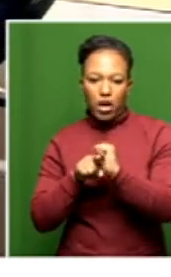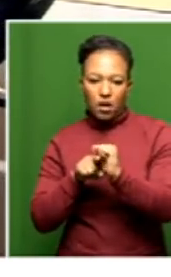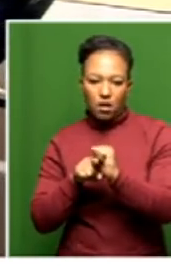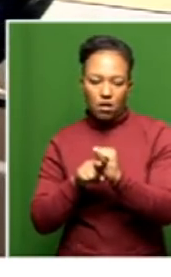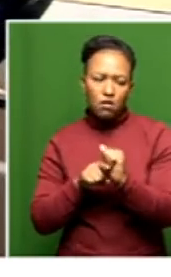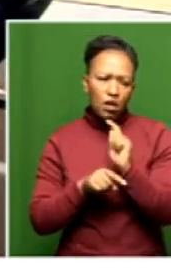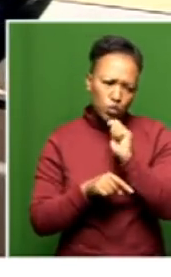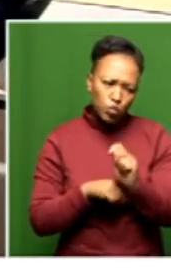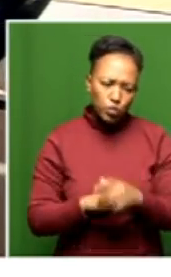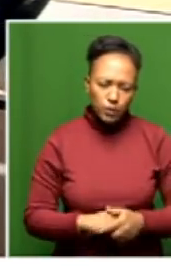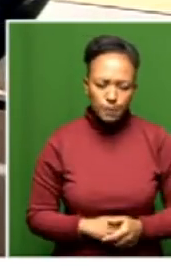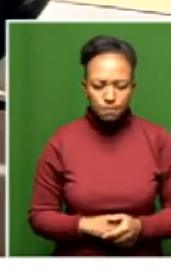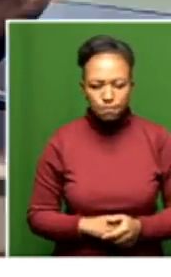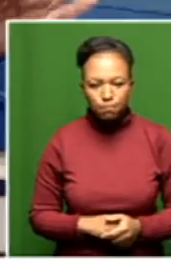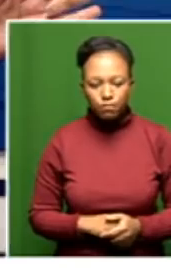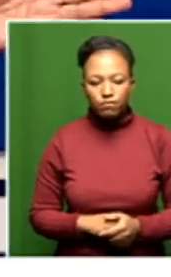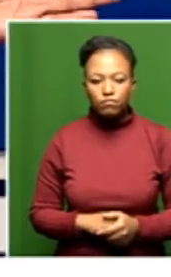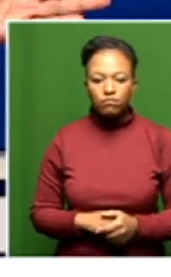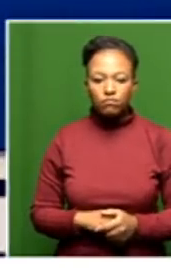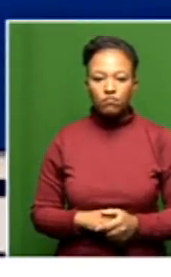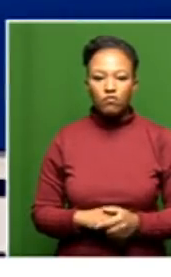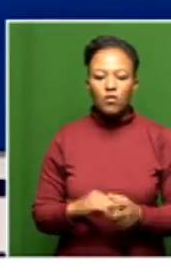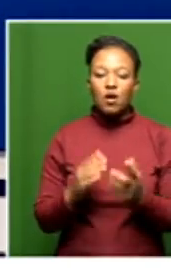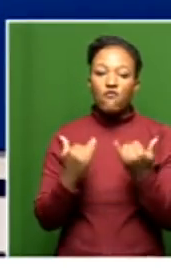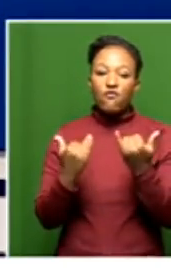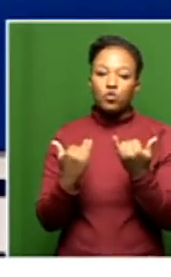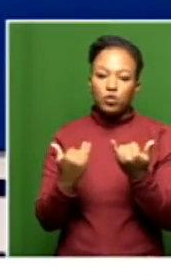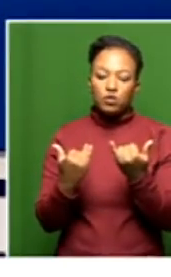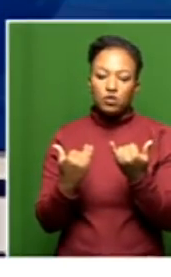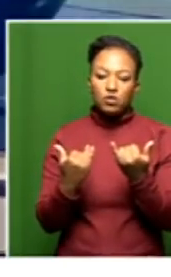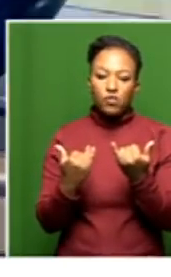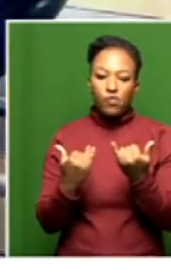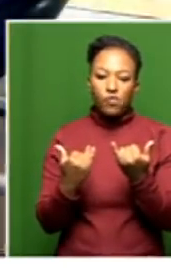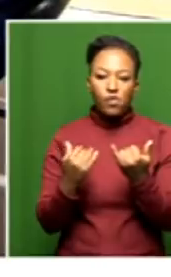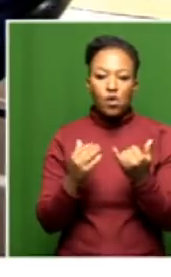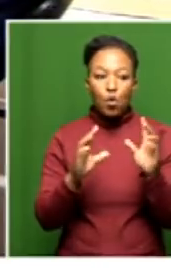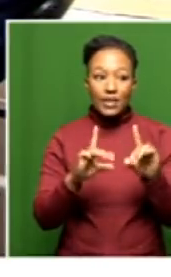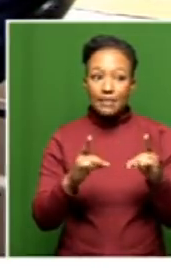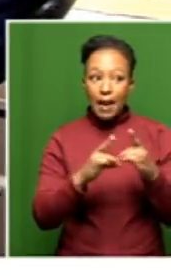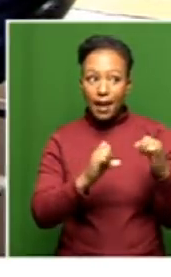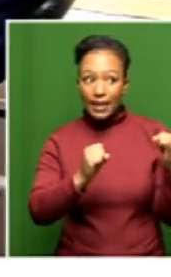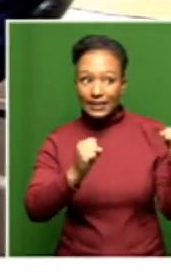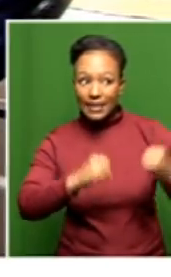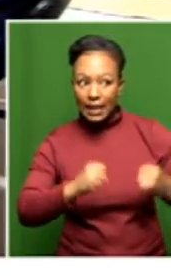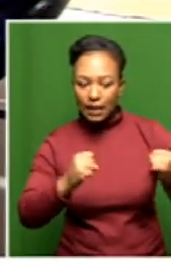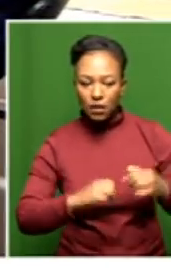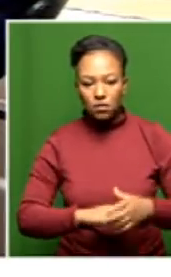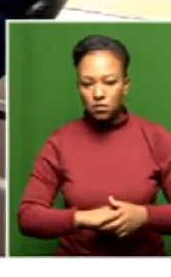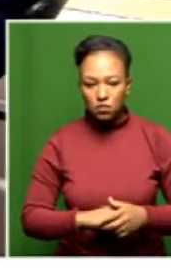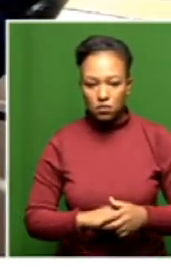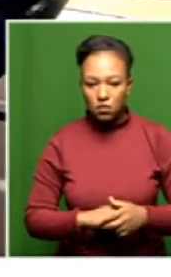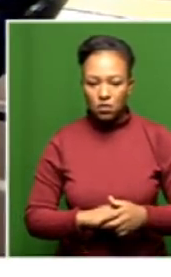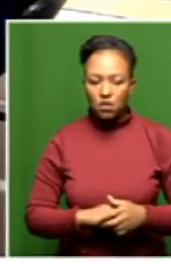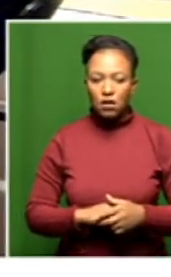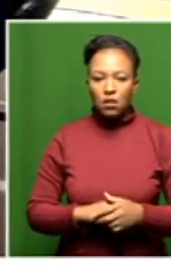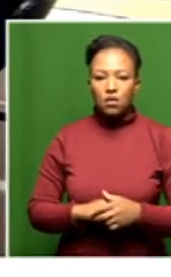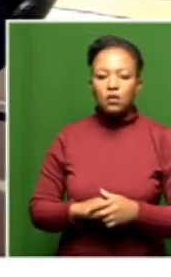Which is true. Absolutely. So let's leave it there for today. It was also not the deal with the department, by the way. So how did they